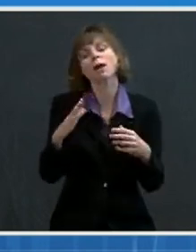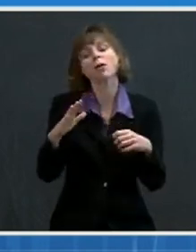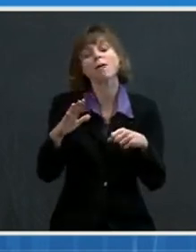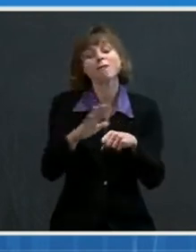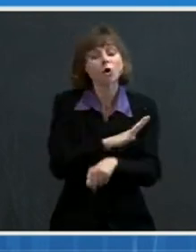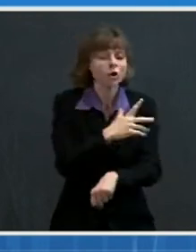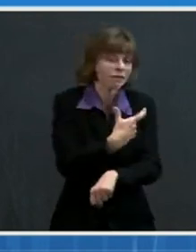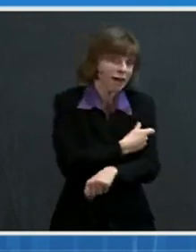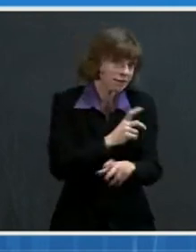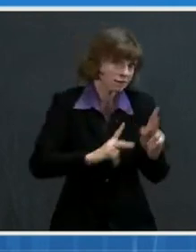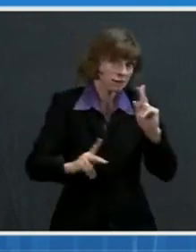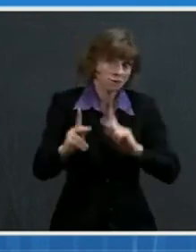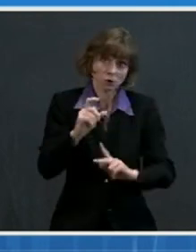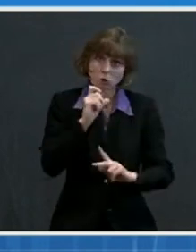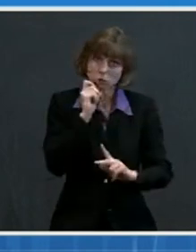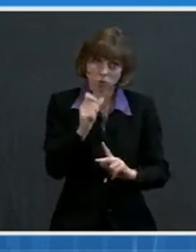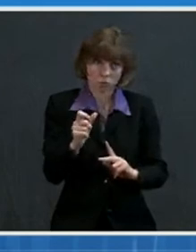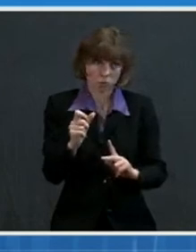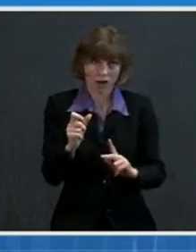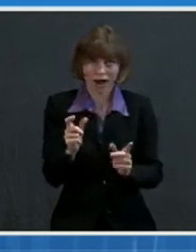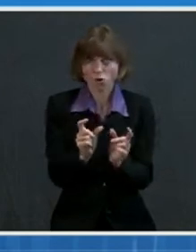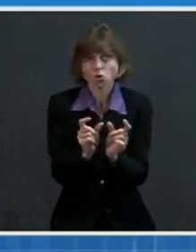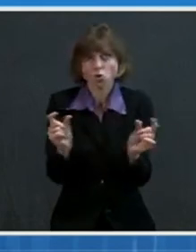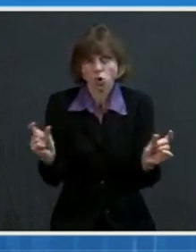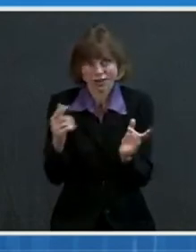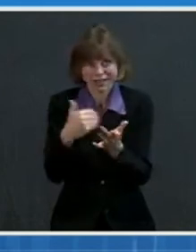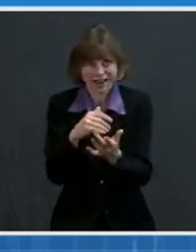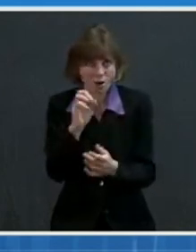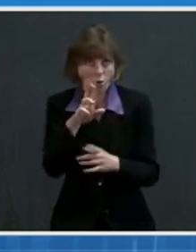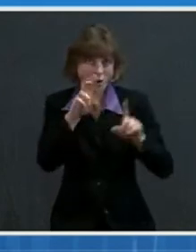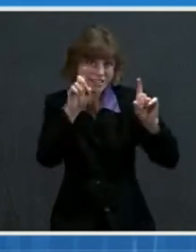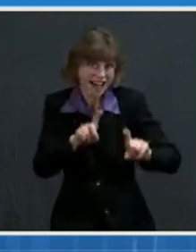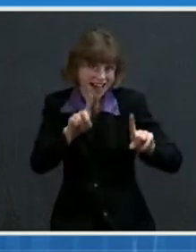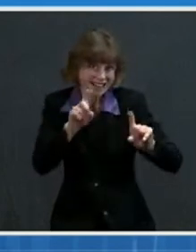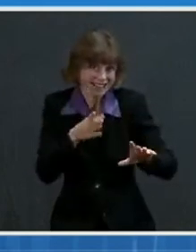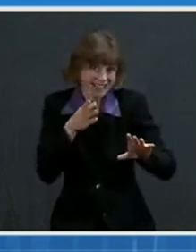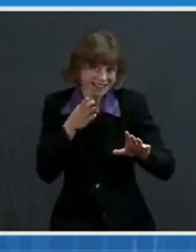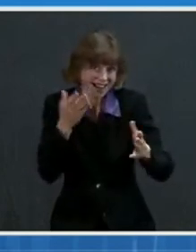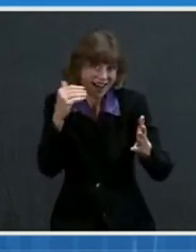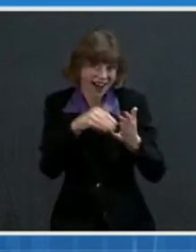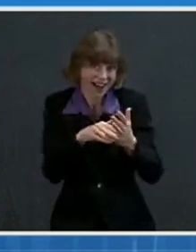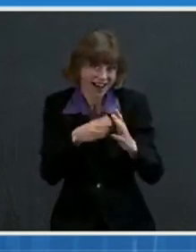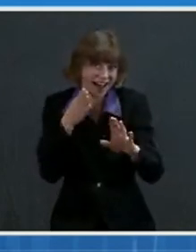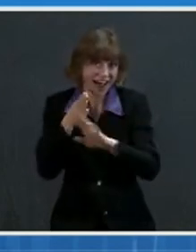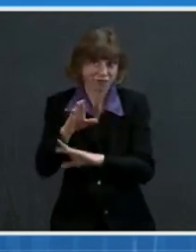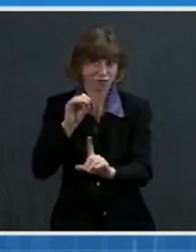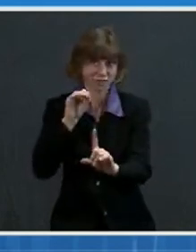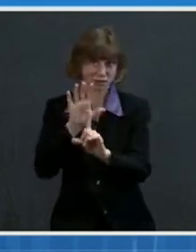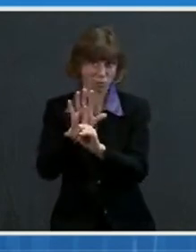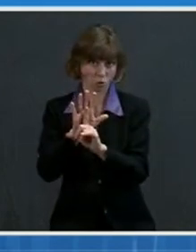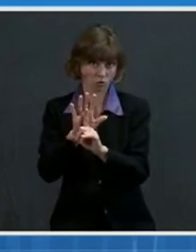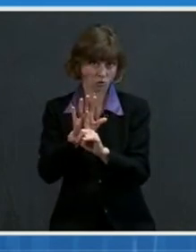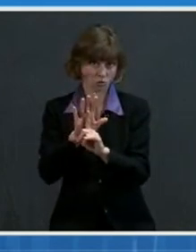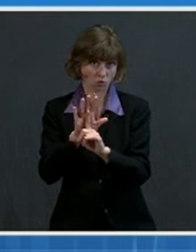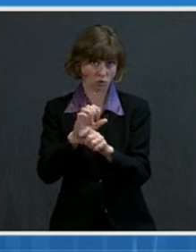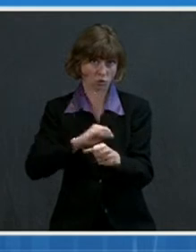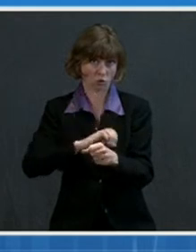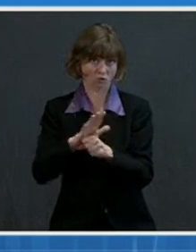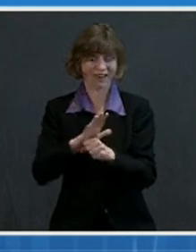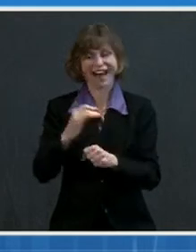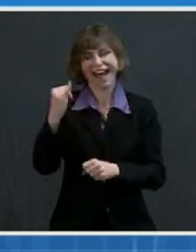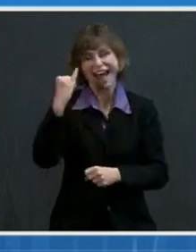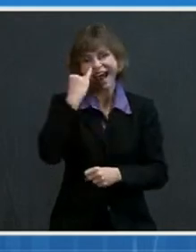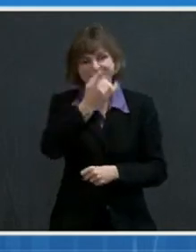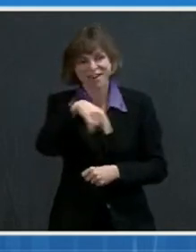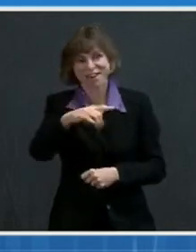do not need quarantine or get tested following a known exposure to someone with COVID-19 as long as they